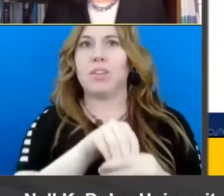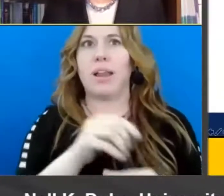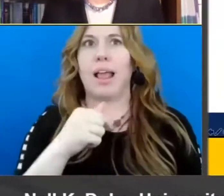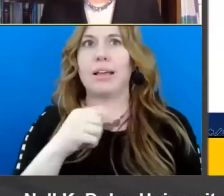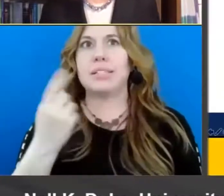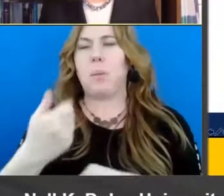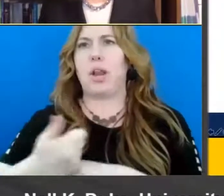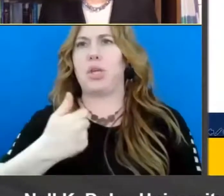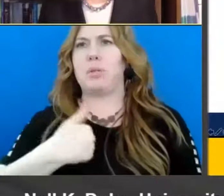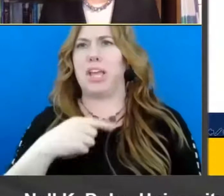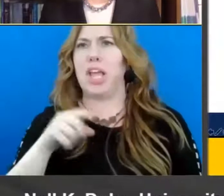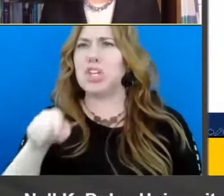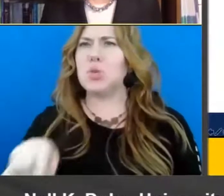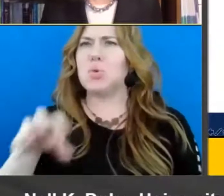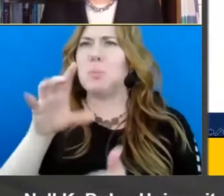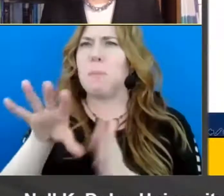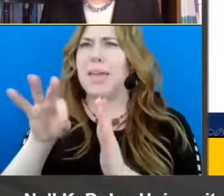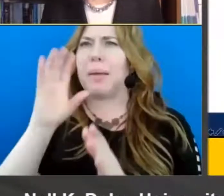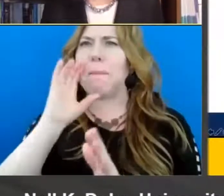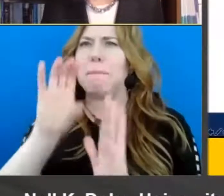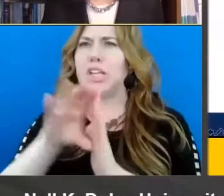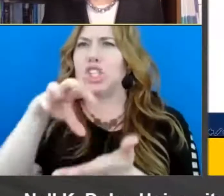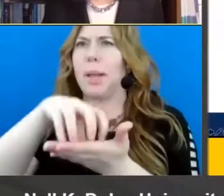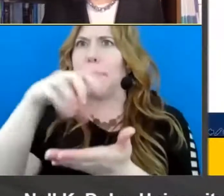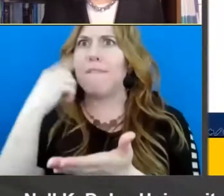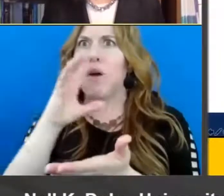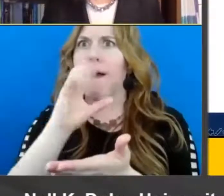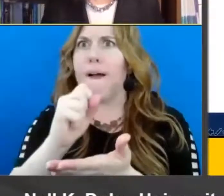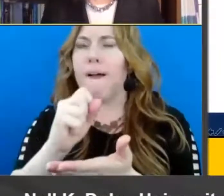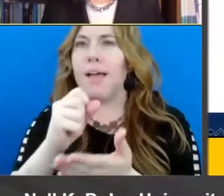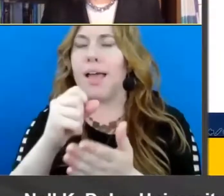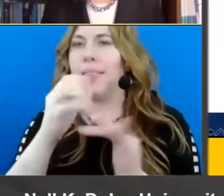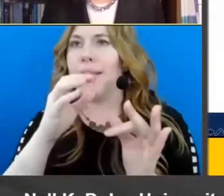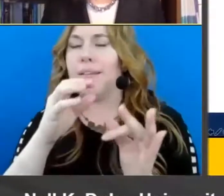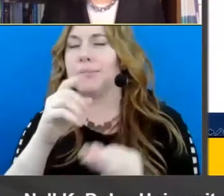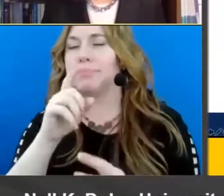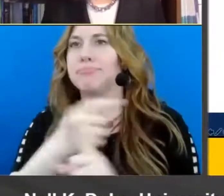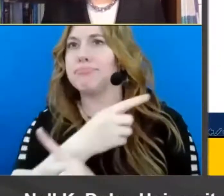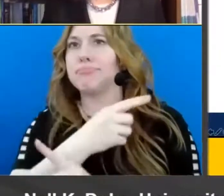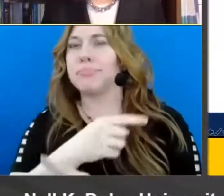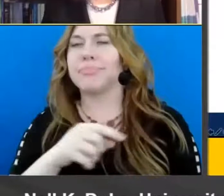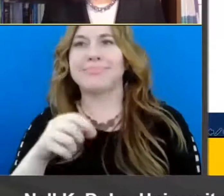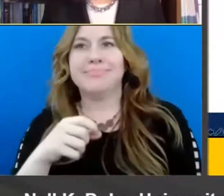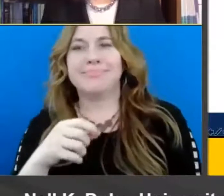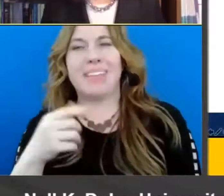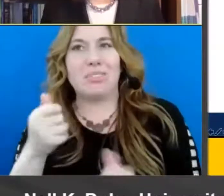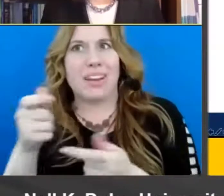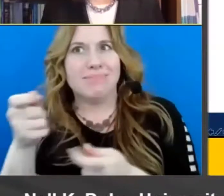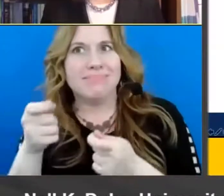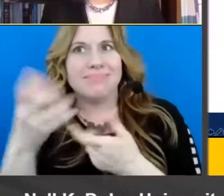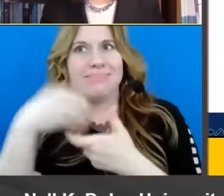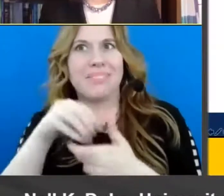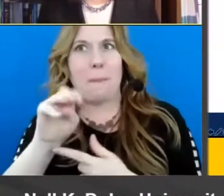which i guess i was but i'll do anything to get people excited about meta-analysis so to summarize um instructional